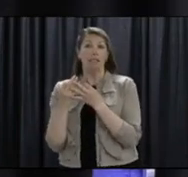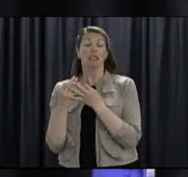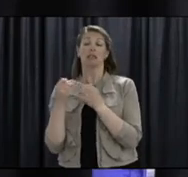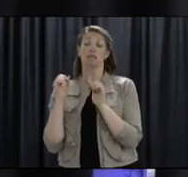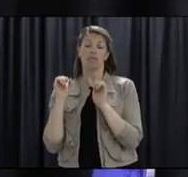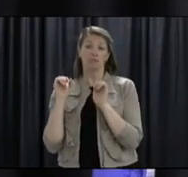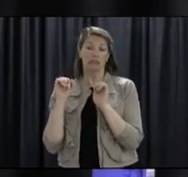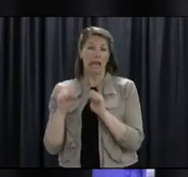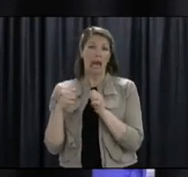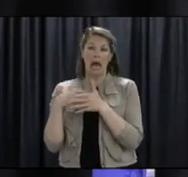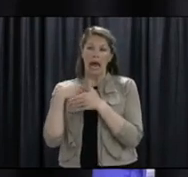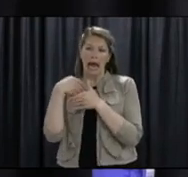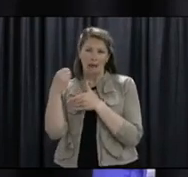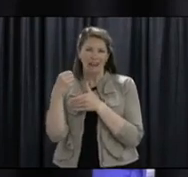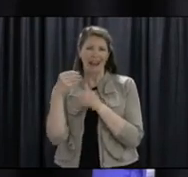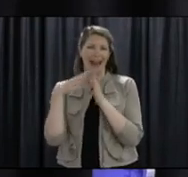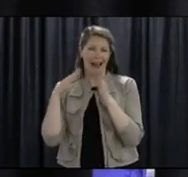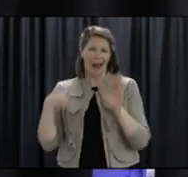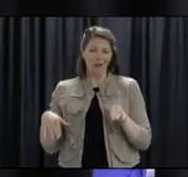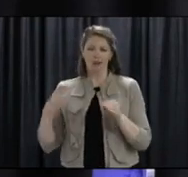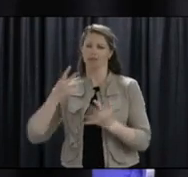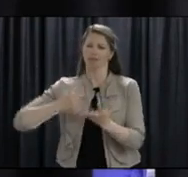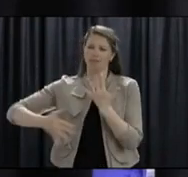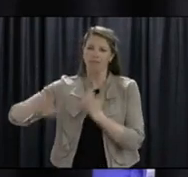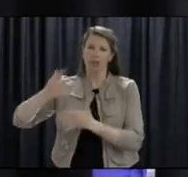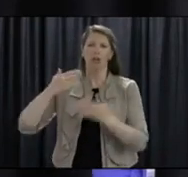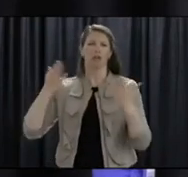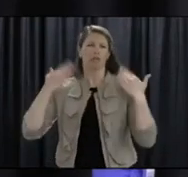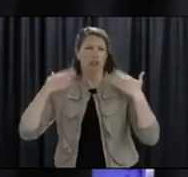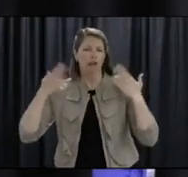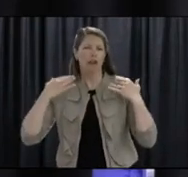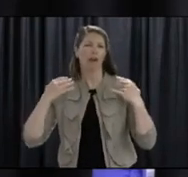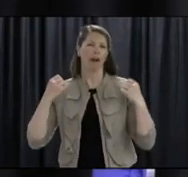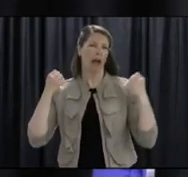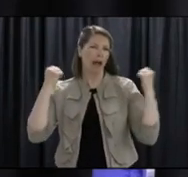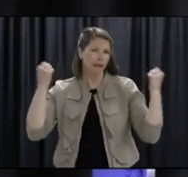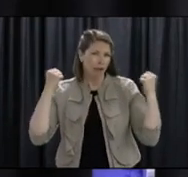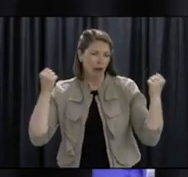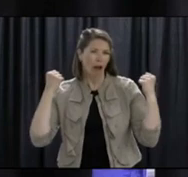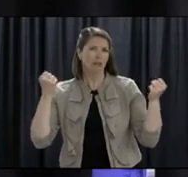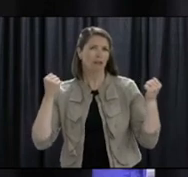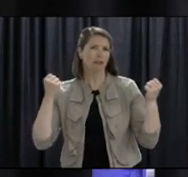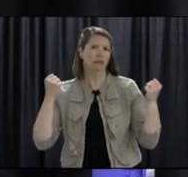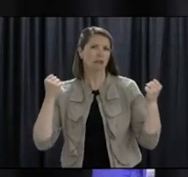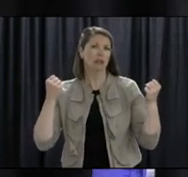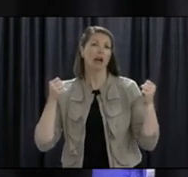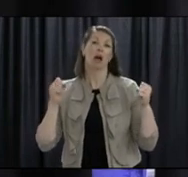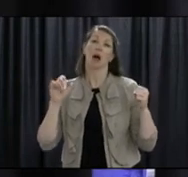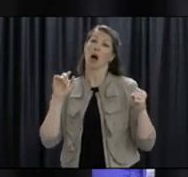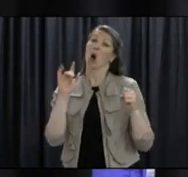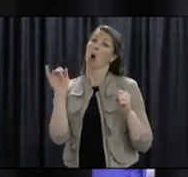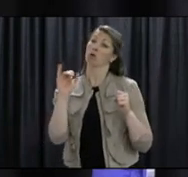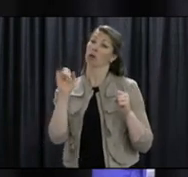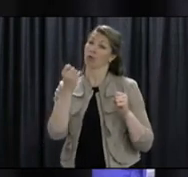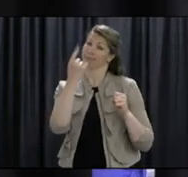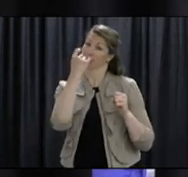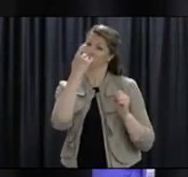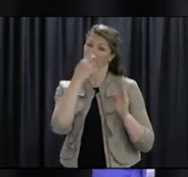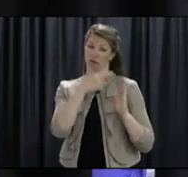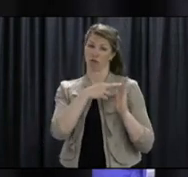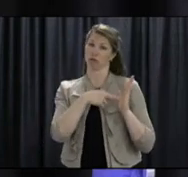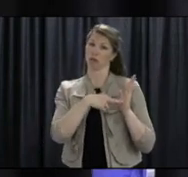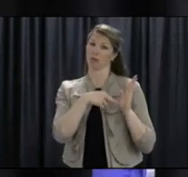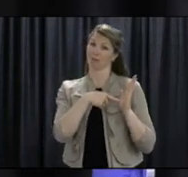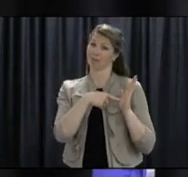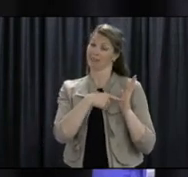of their home, and to be able to get some exercise. But we have to try to balance public safety because these people